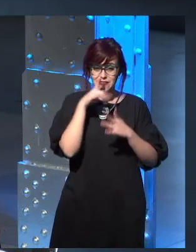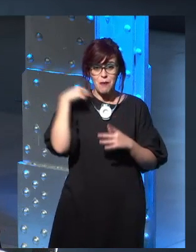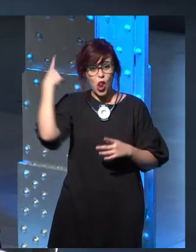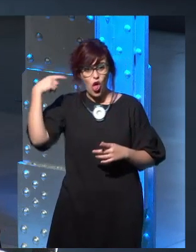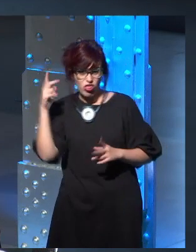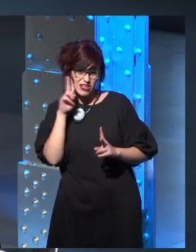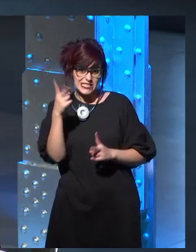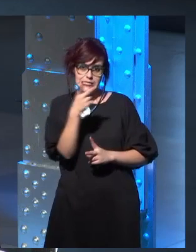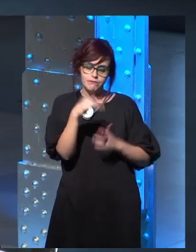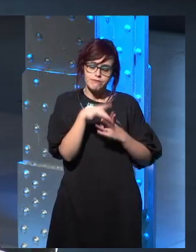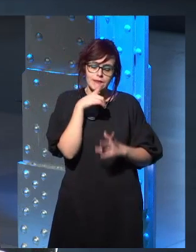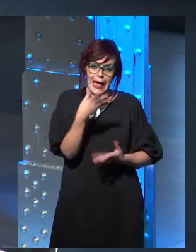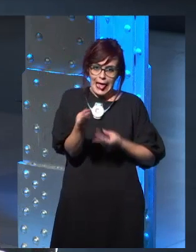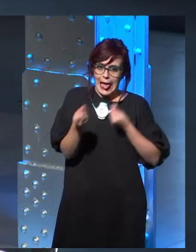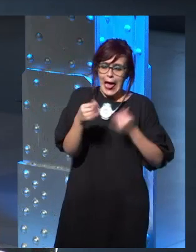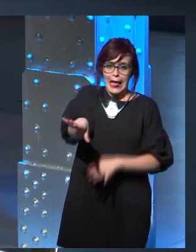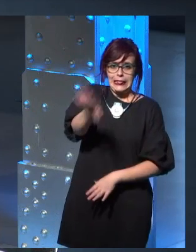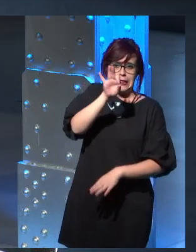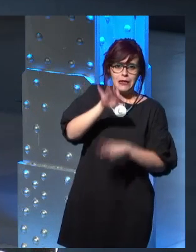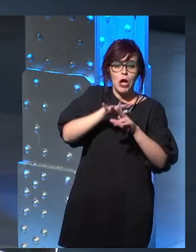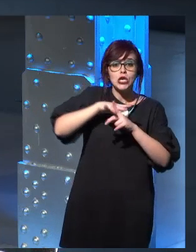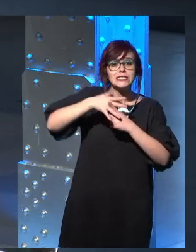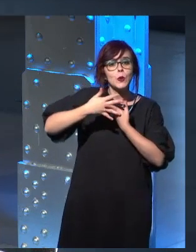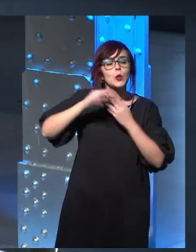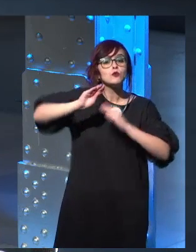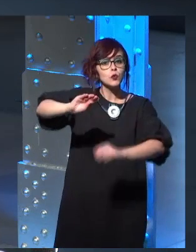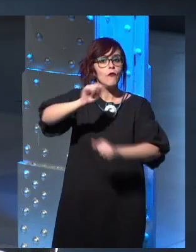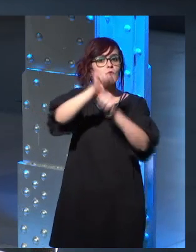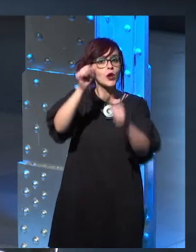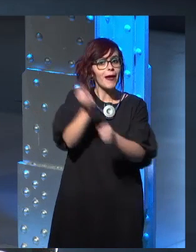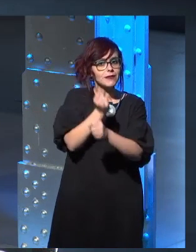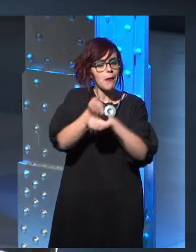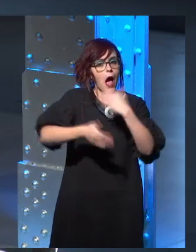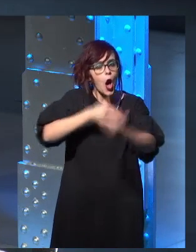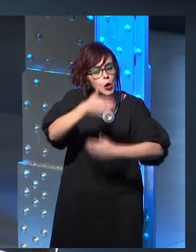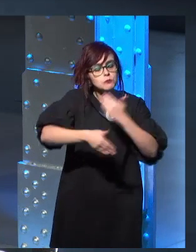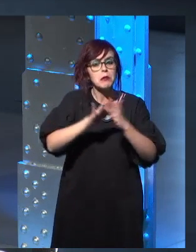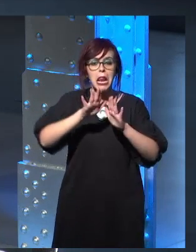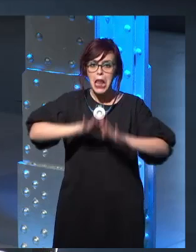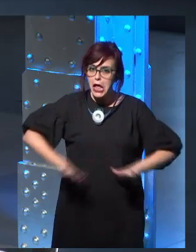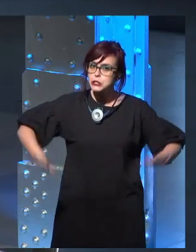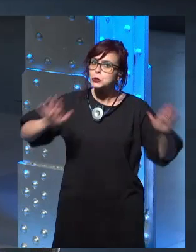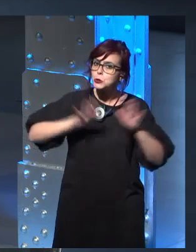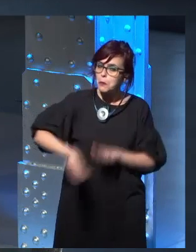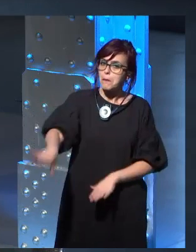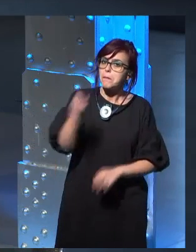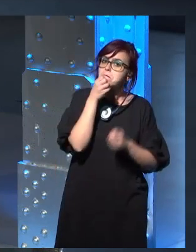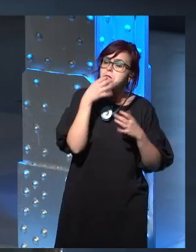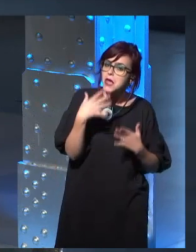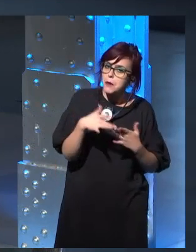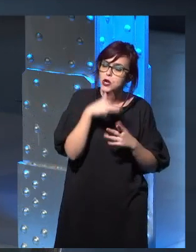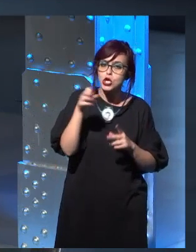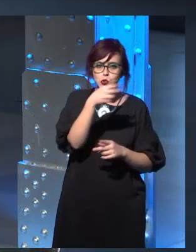And it has been, so far, it may be a slow process, but it has been quite good for selling books